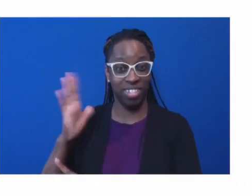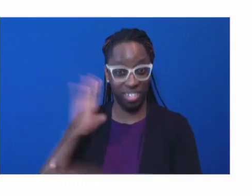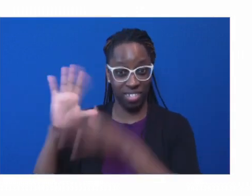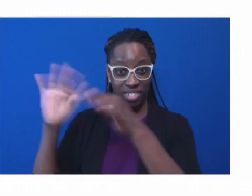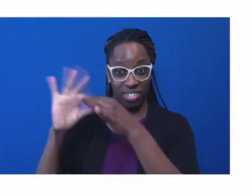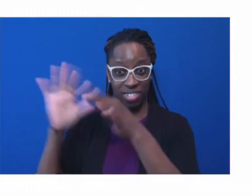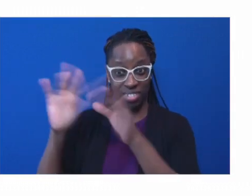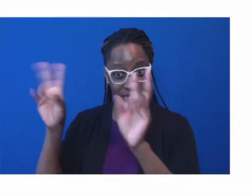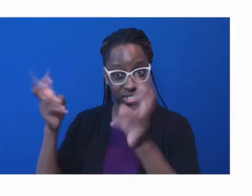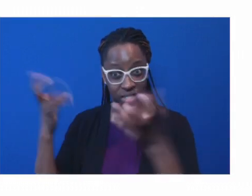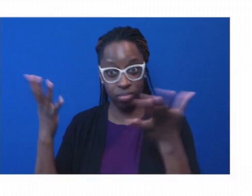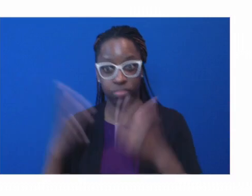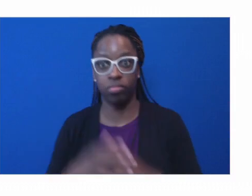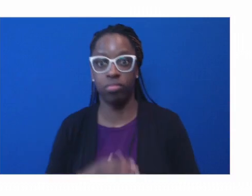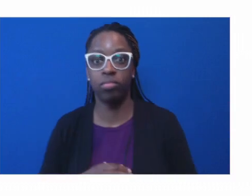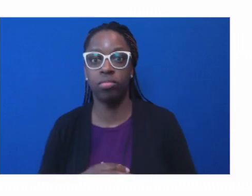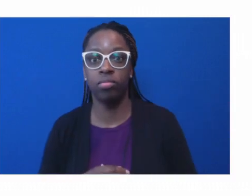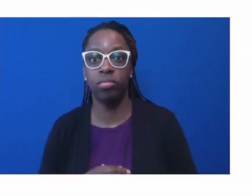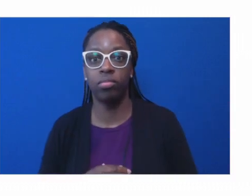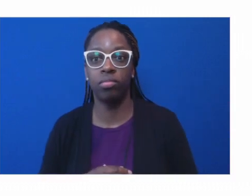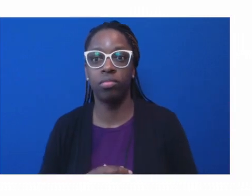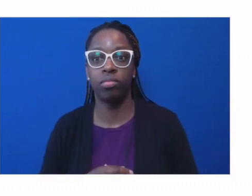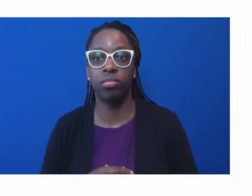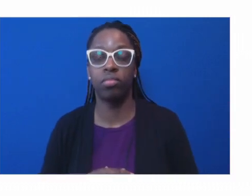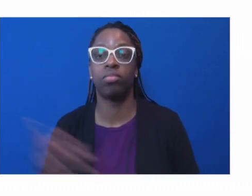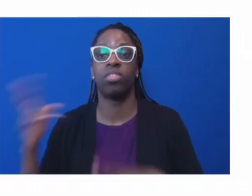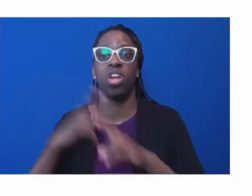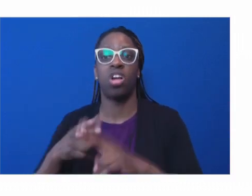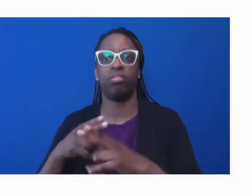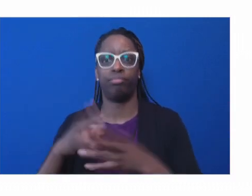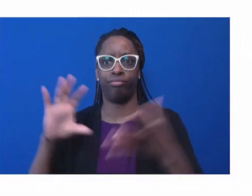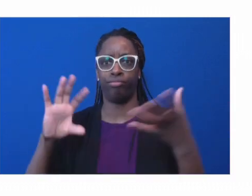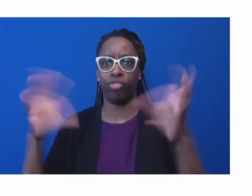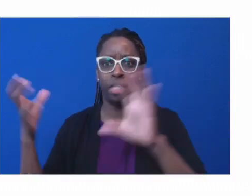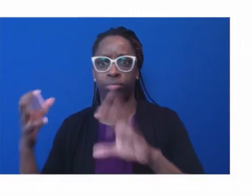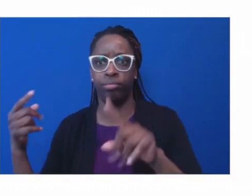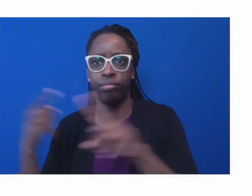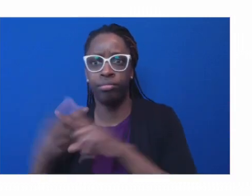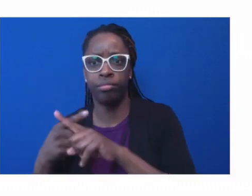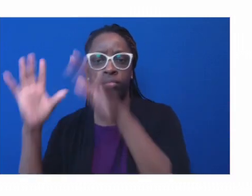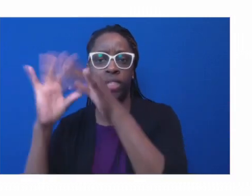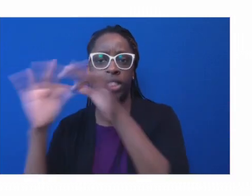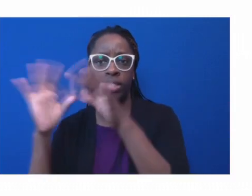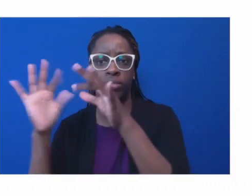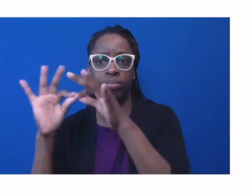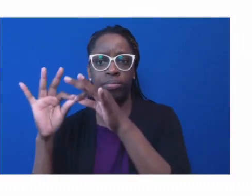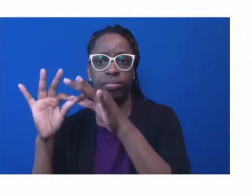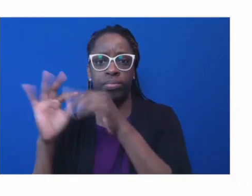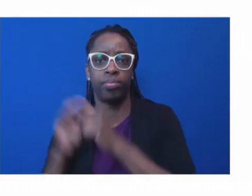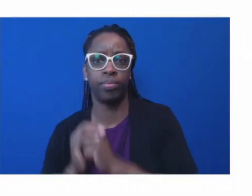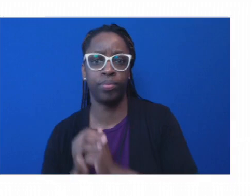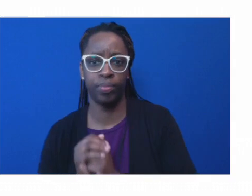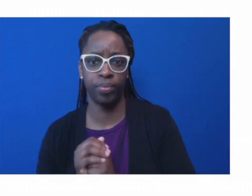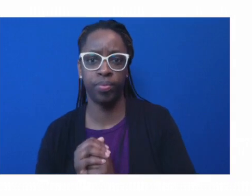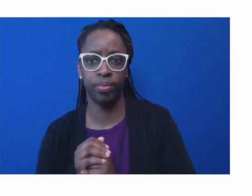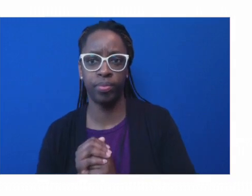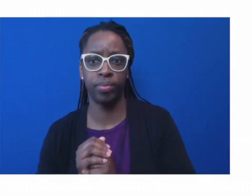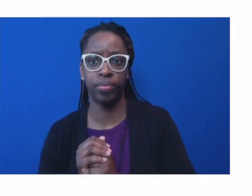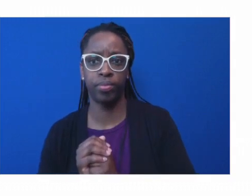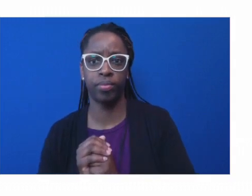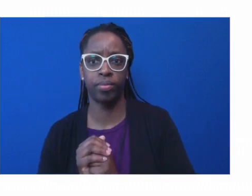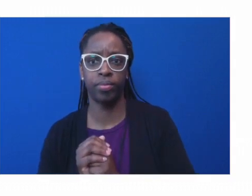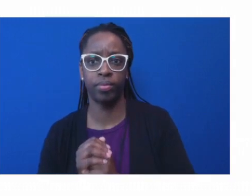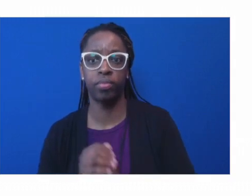us on our bet called us to bring out our better angels. And this who and when question goes hand in